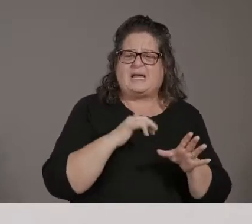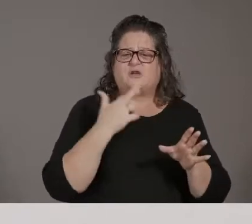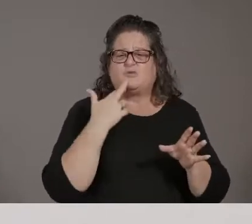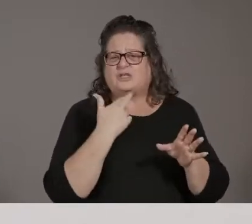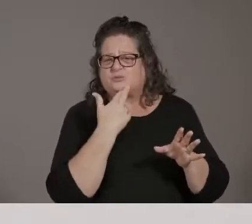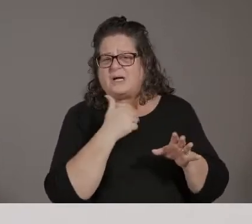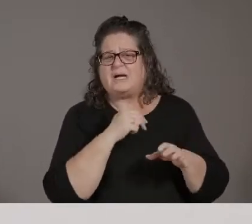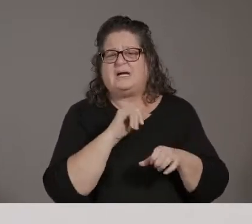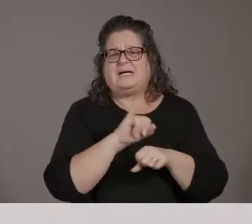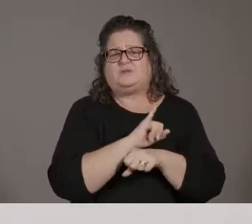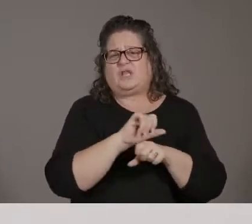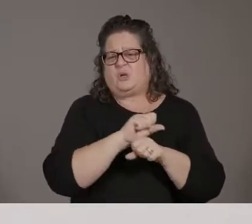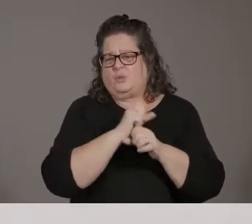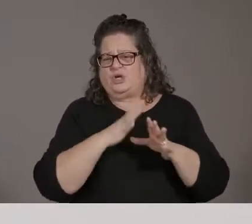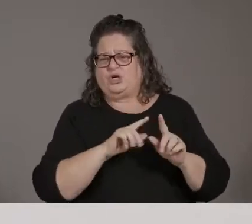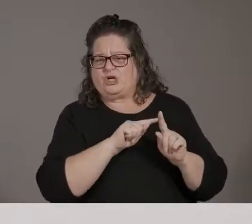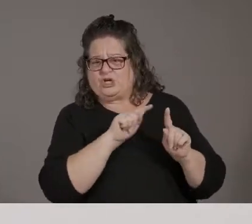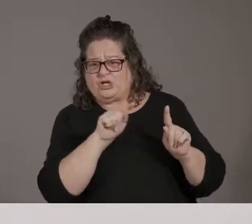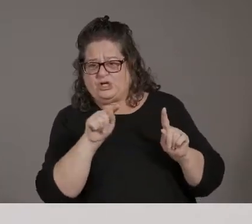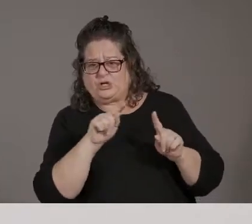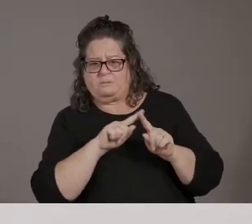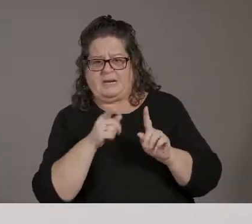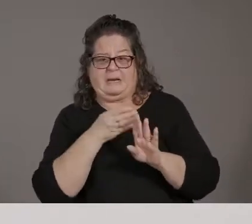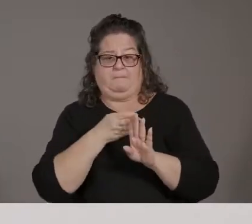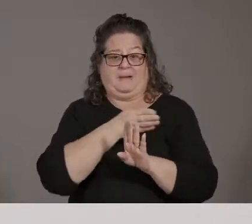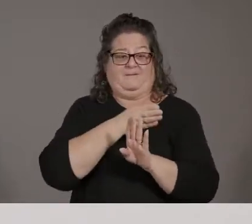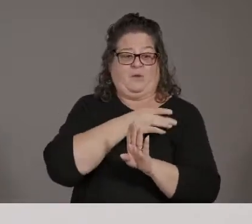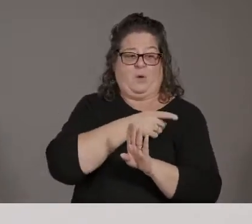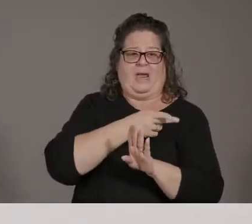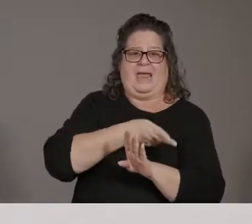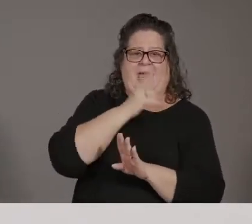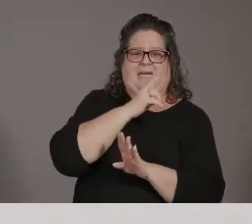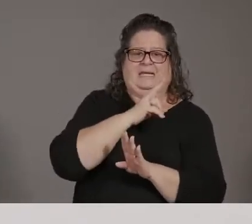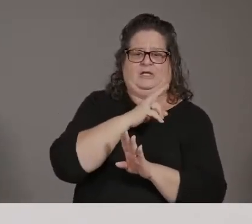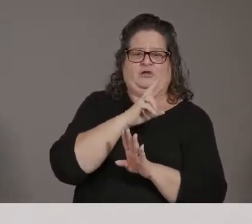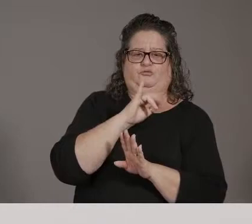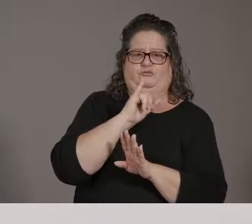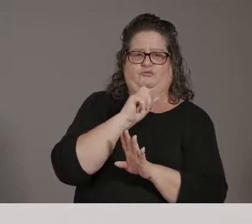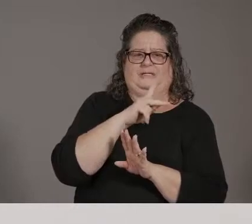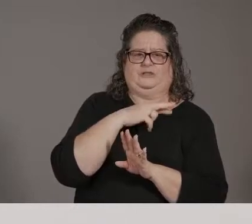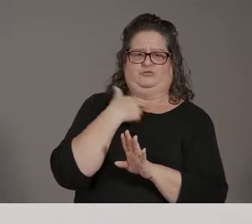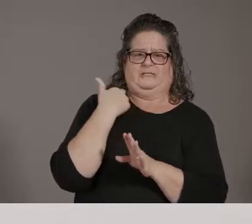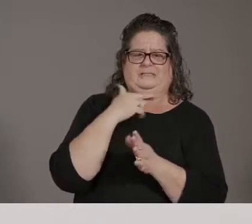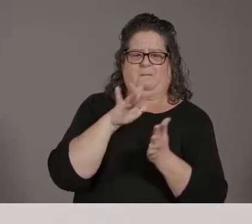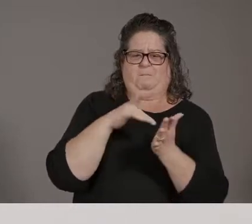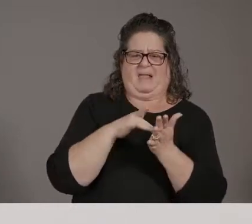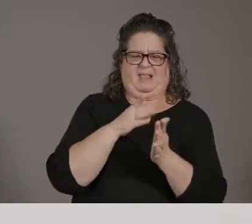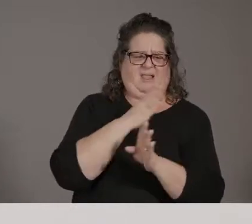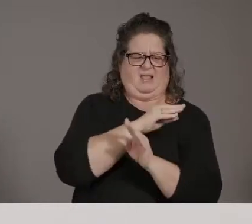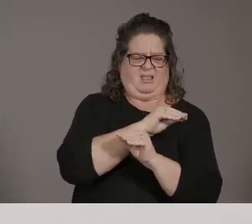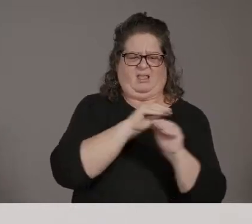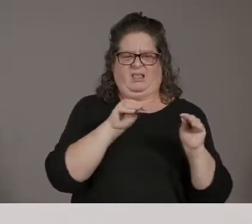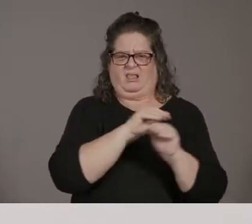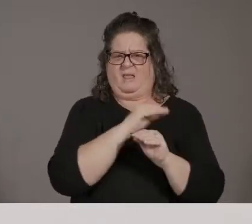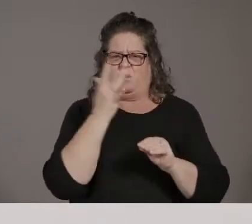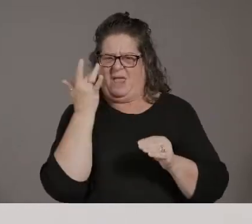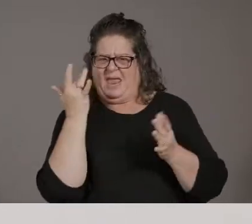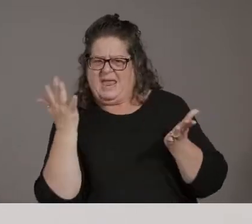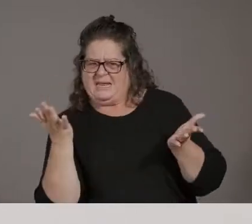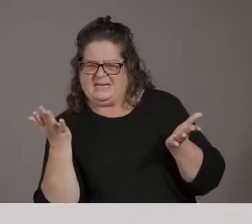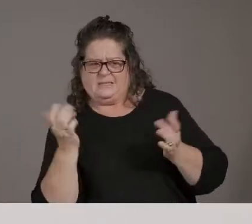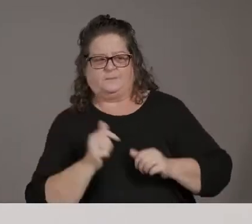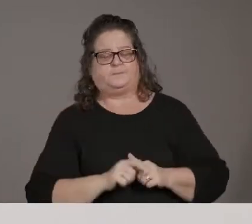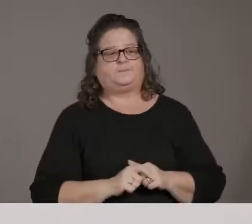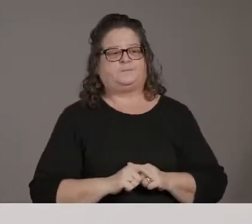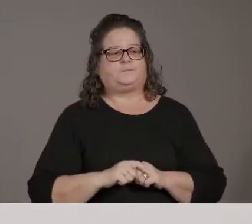before those with high risk medical conditions. So those that are in those essential worker categories